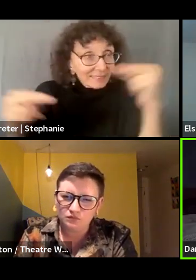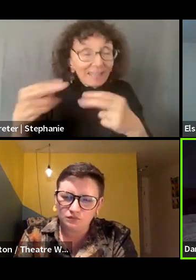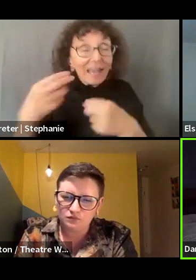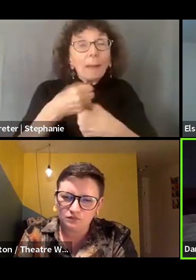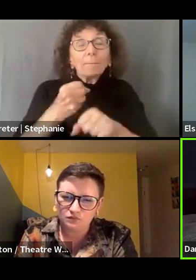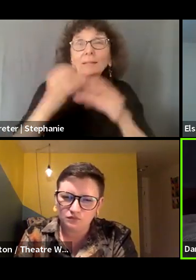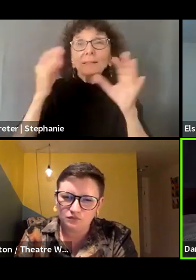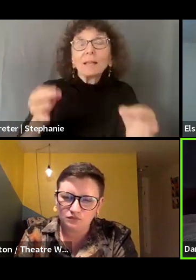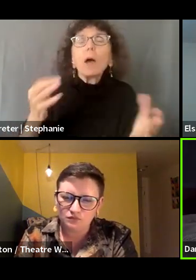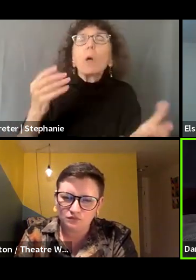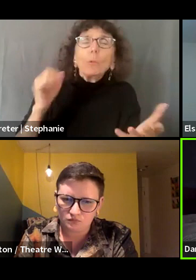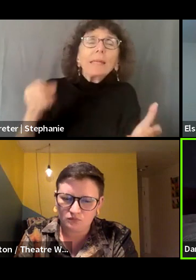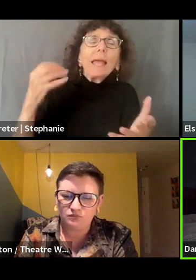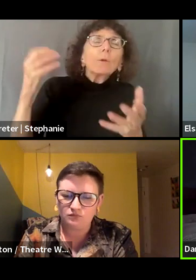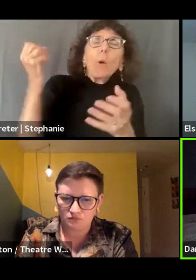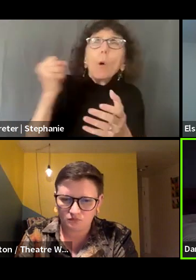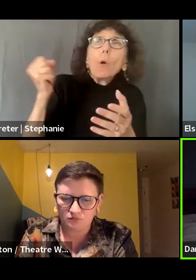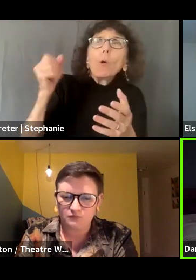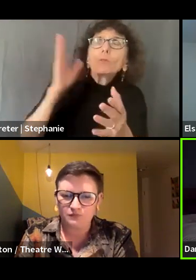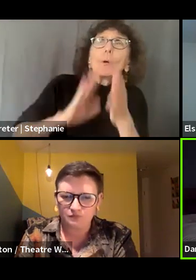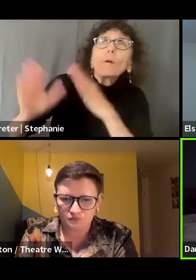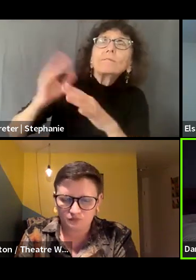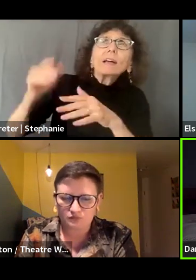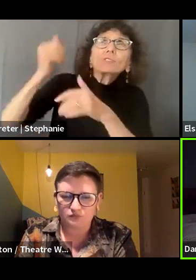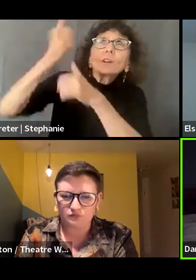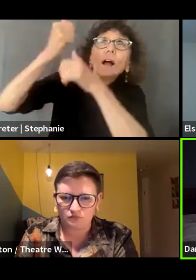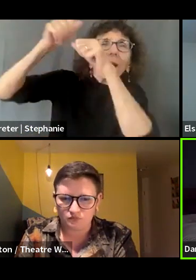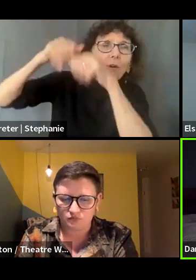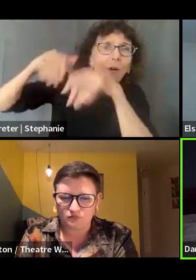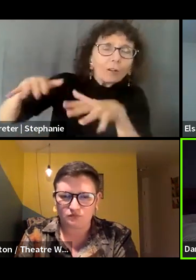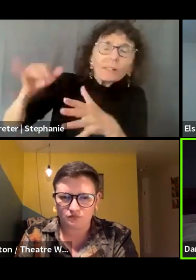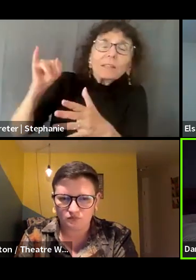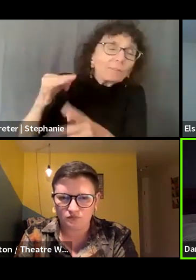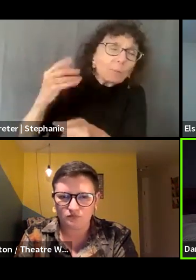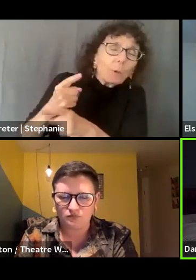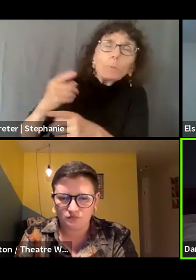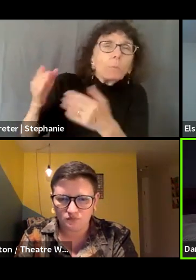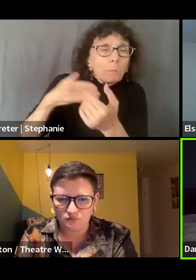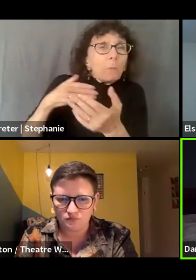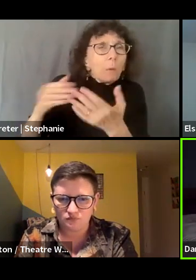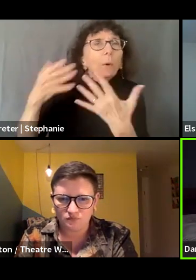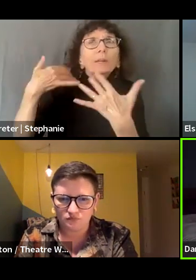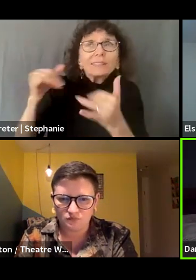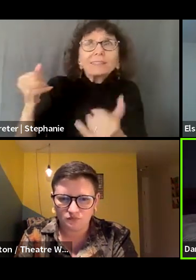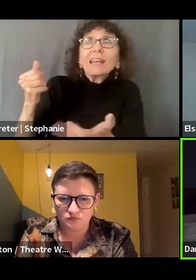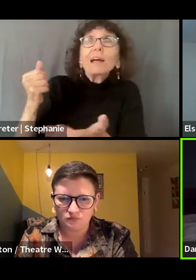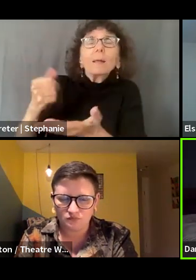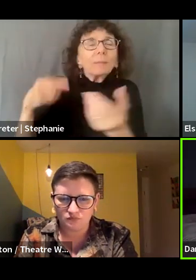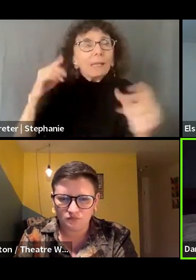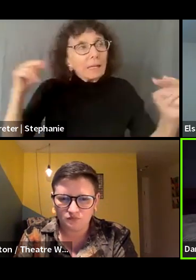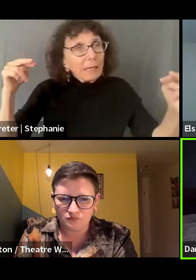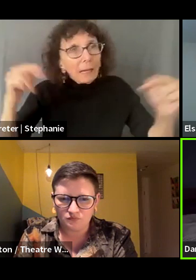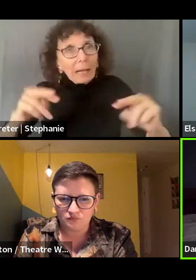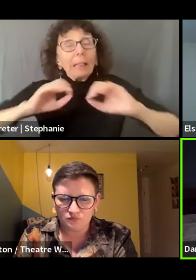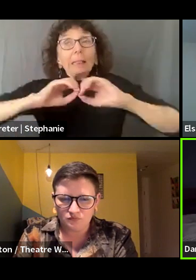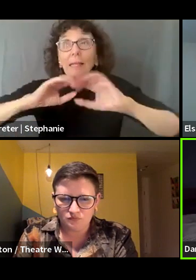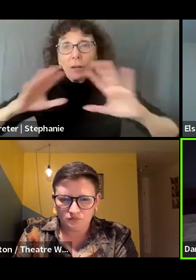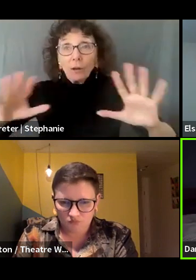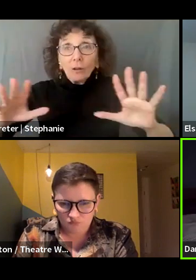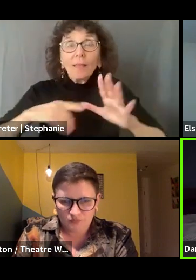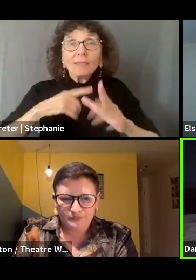to some remnants of those hierarchies when they're helpful, when they're appropriate, can help us get over some of those like cultural and emotional